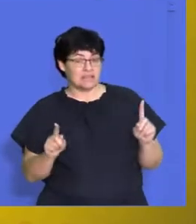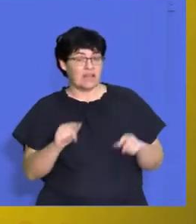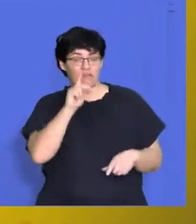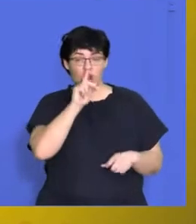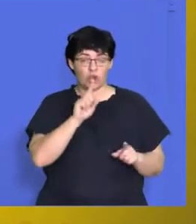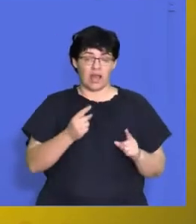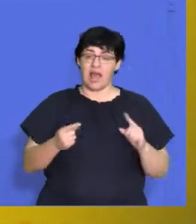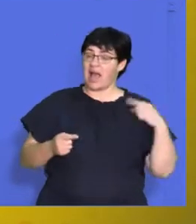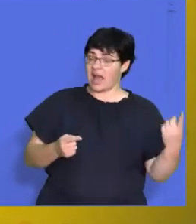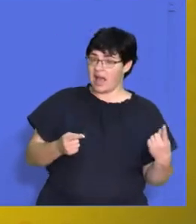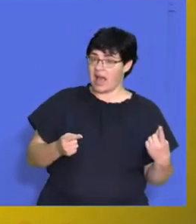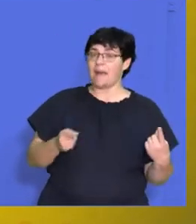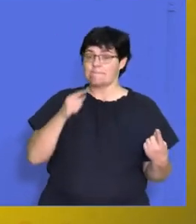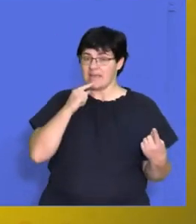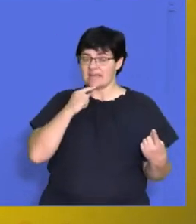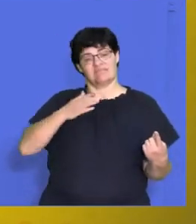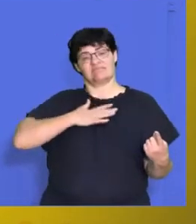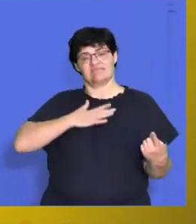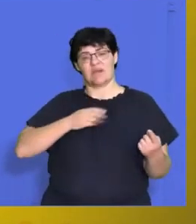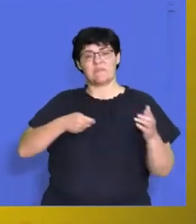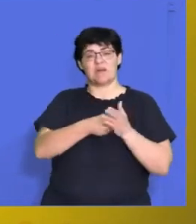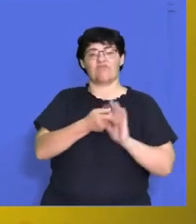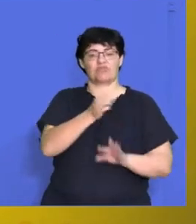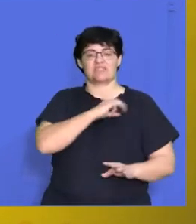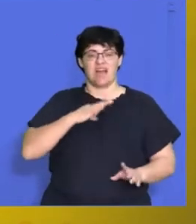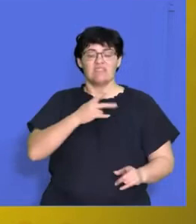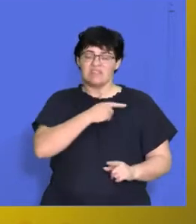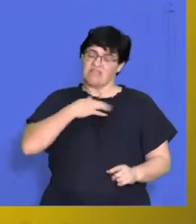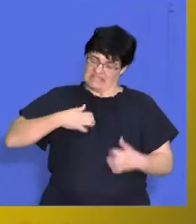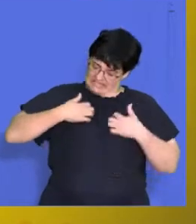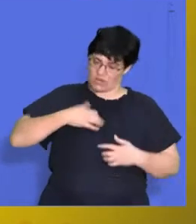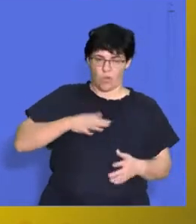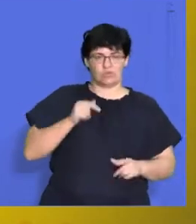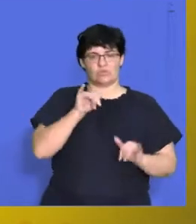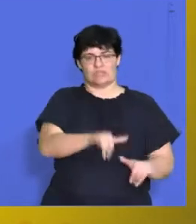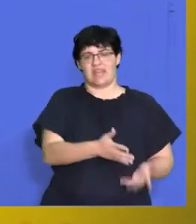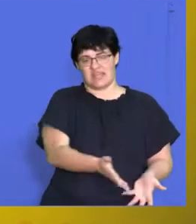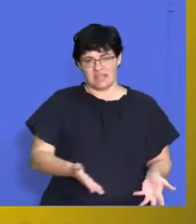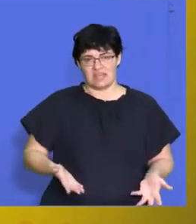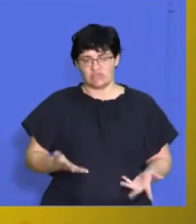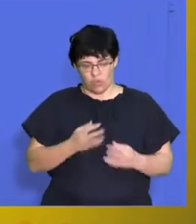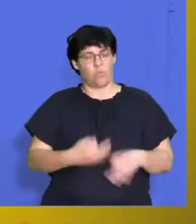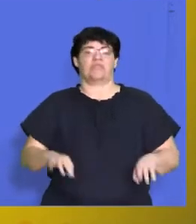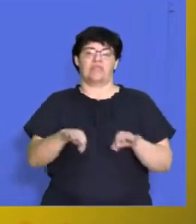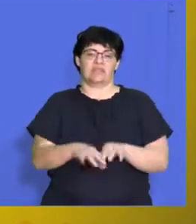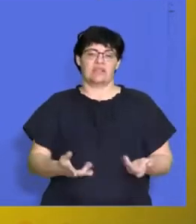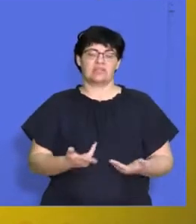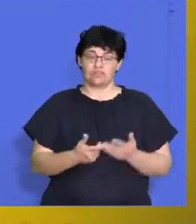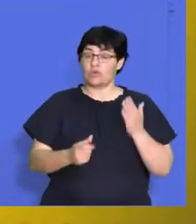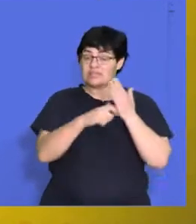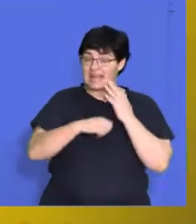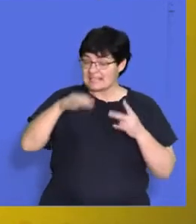the flip side, how much goodwill have they bought with employees? So it's completely worth it for them. Now they're paying less tax,